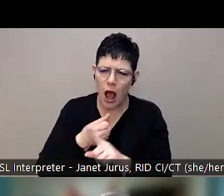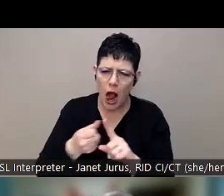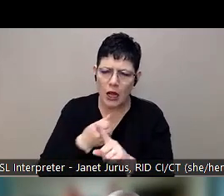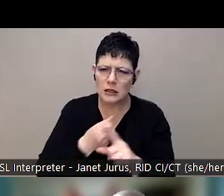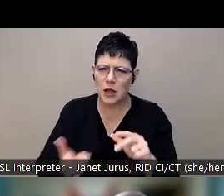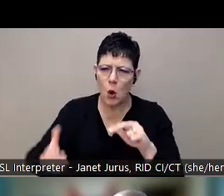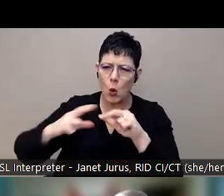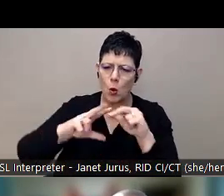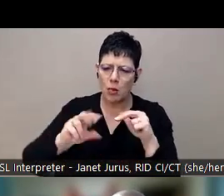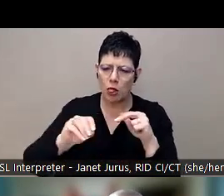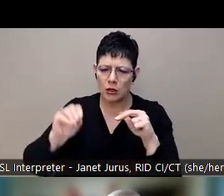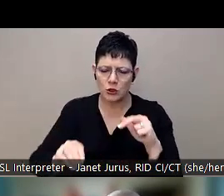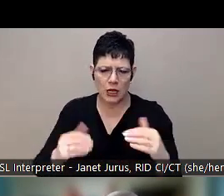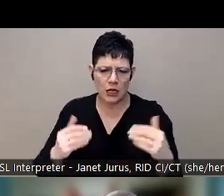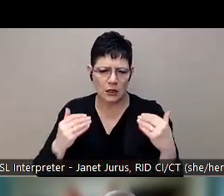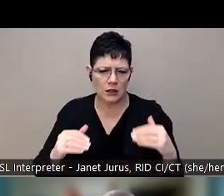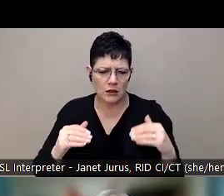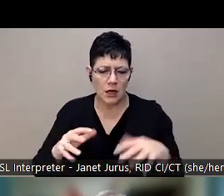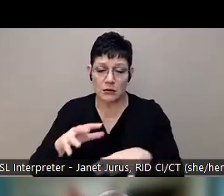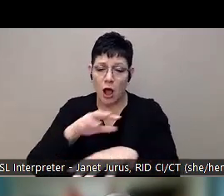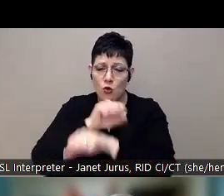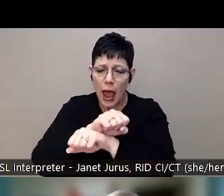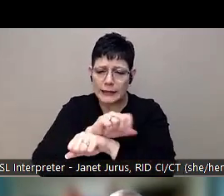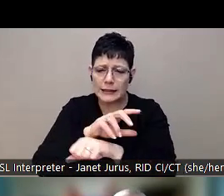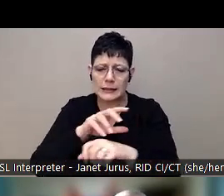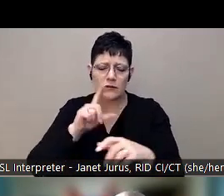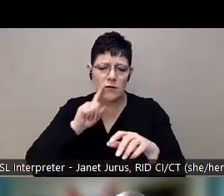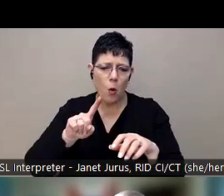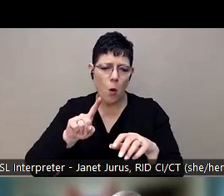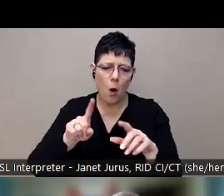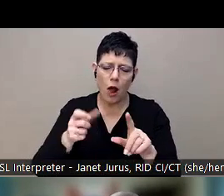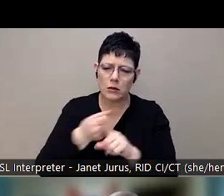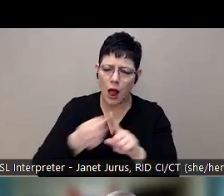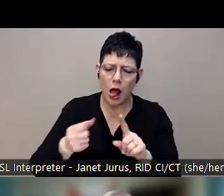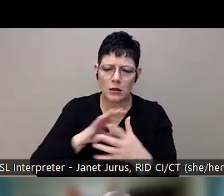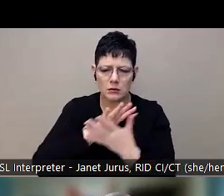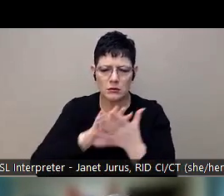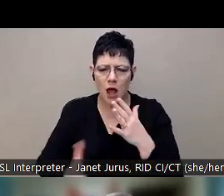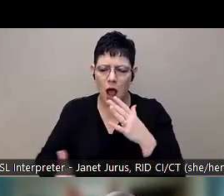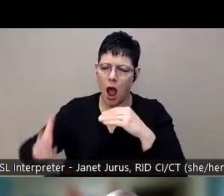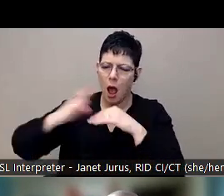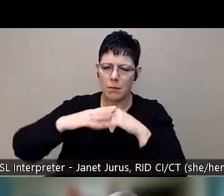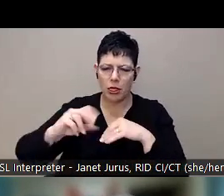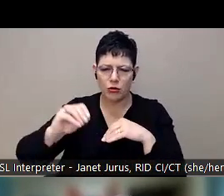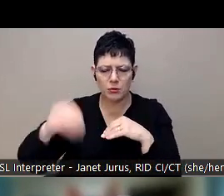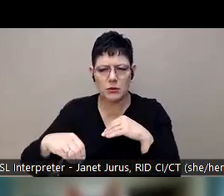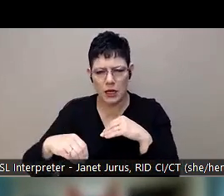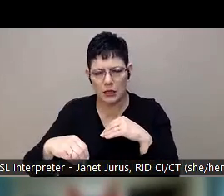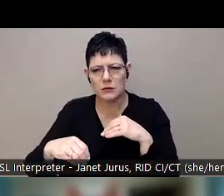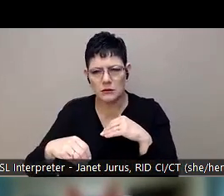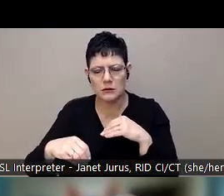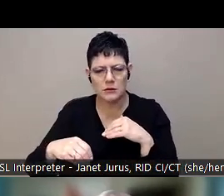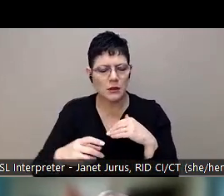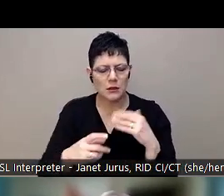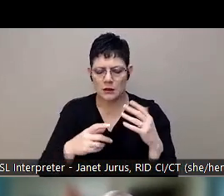a 30% increase in youth being arrested for assault. There's just a number of kids who are hurting in a number of ways,